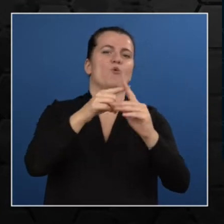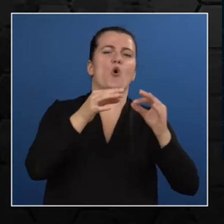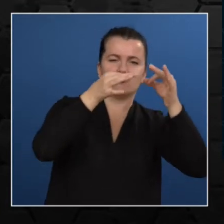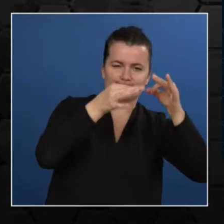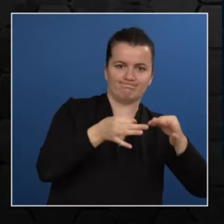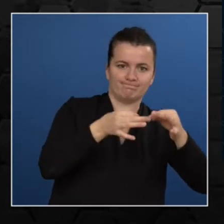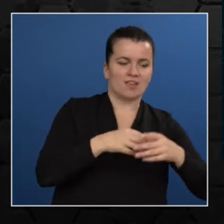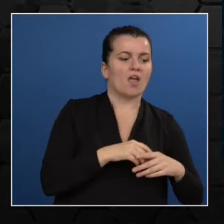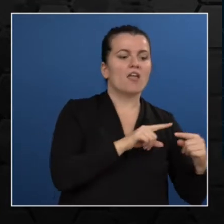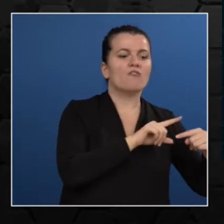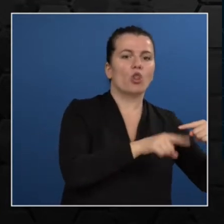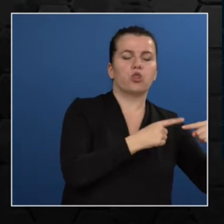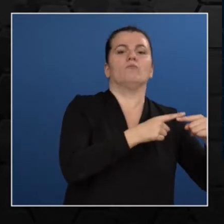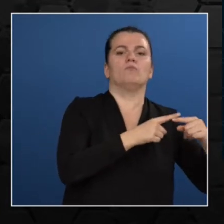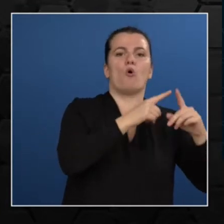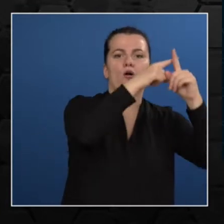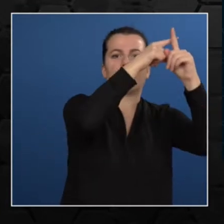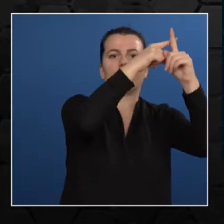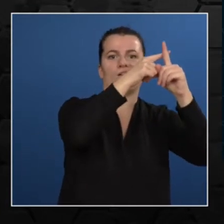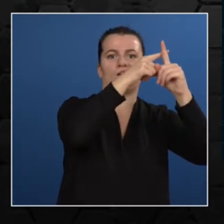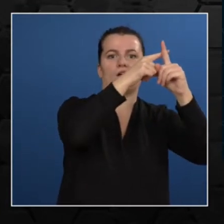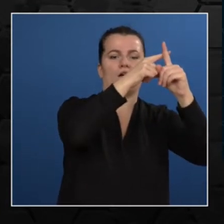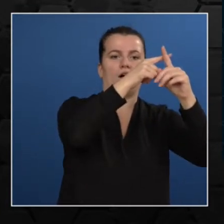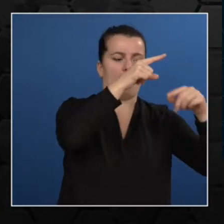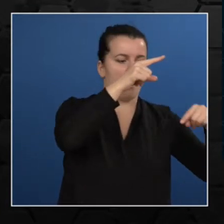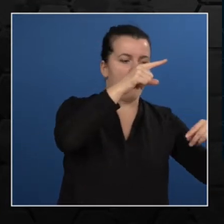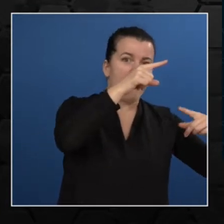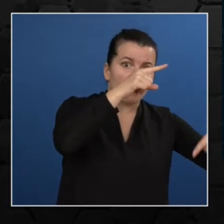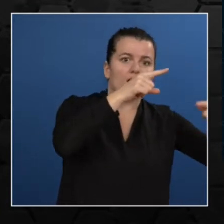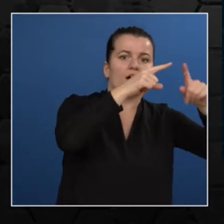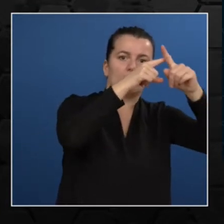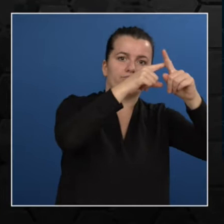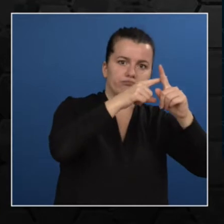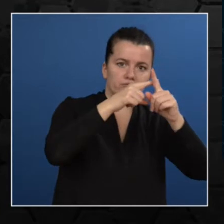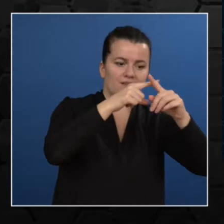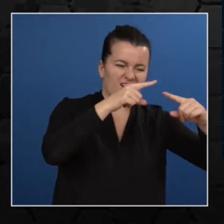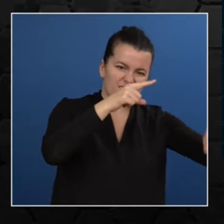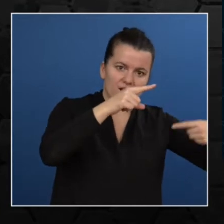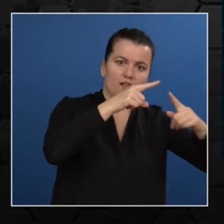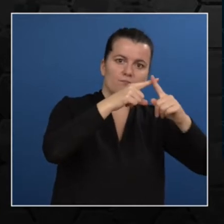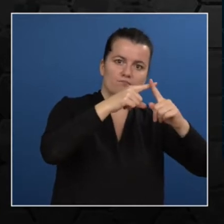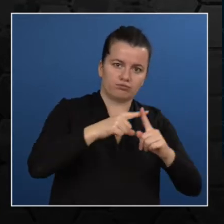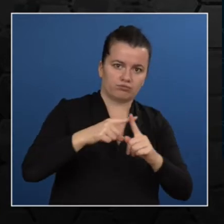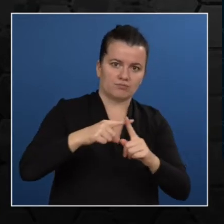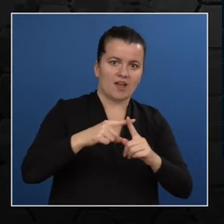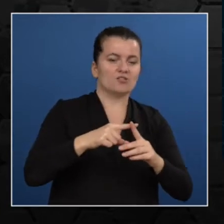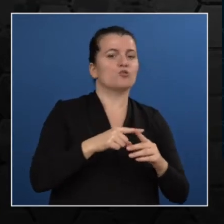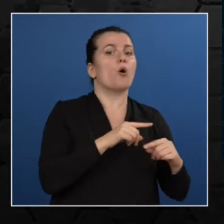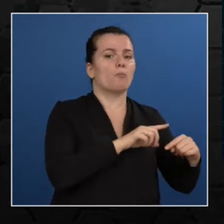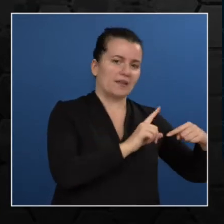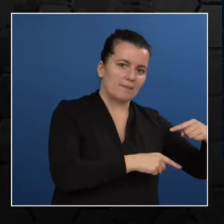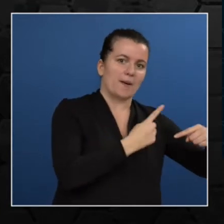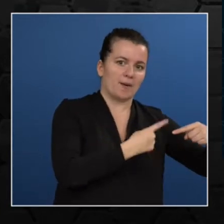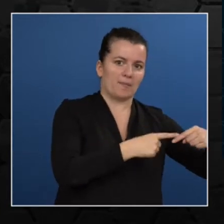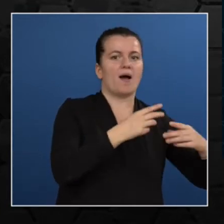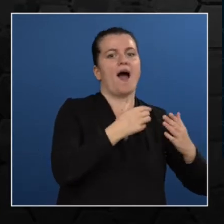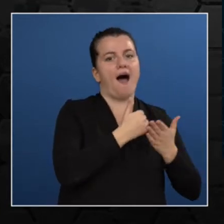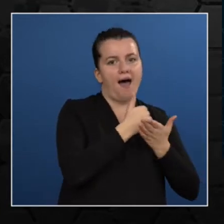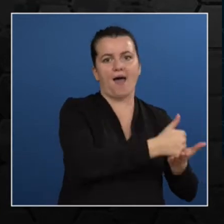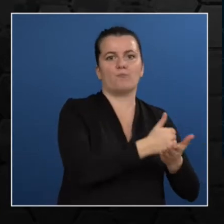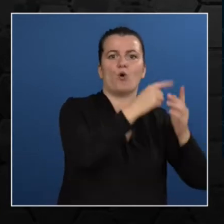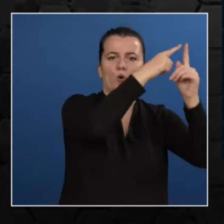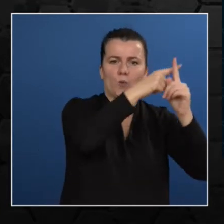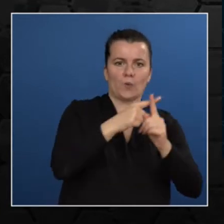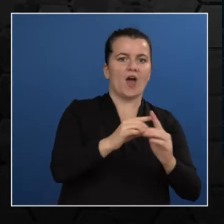iteration, after substituting the value, we're going to get minus 3.04. So for minus three, we have moved to minus 3